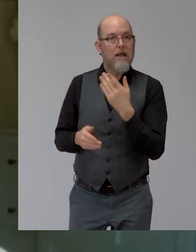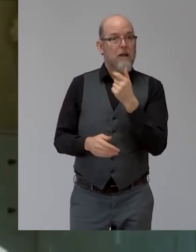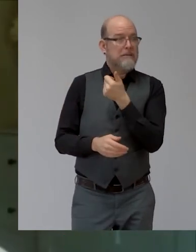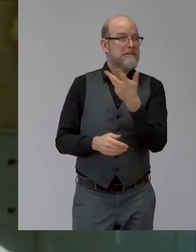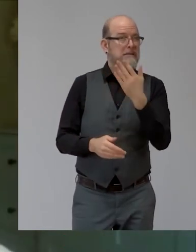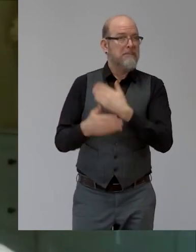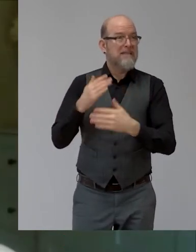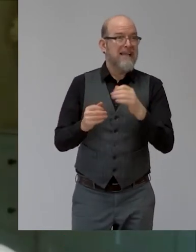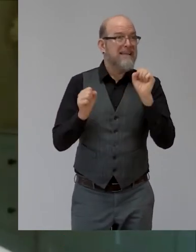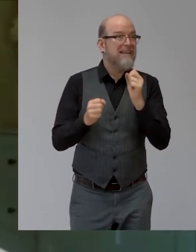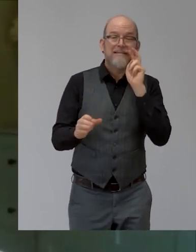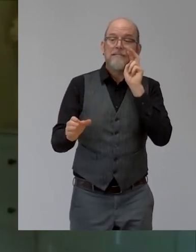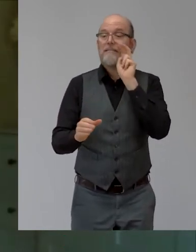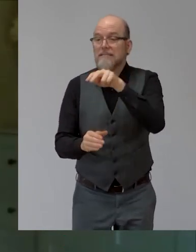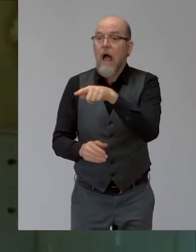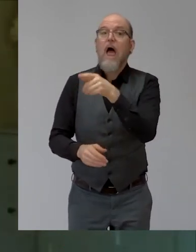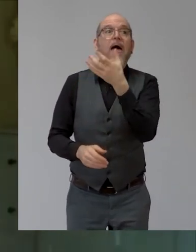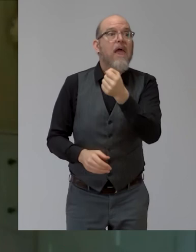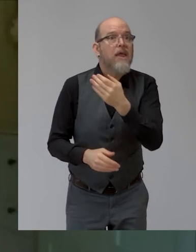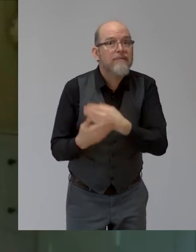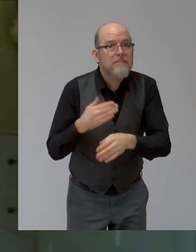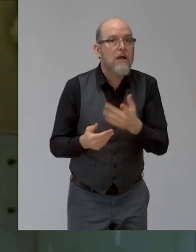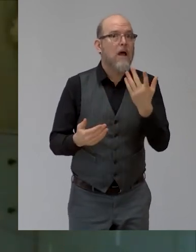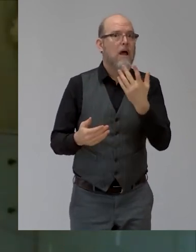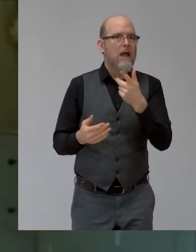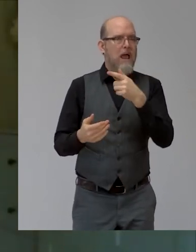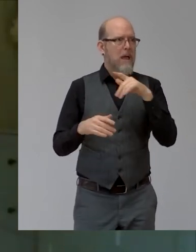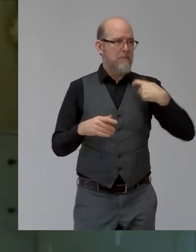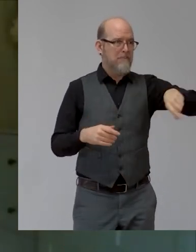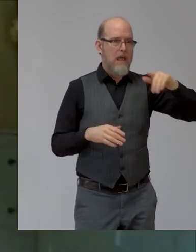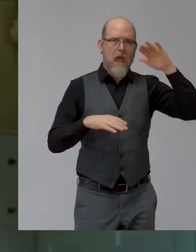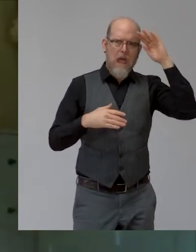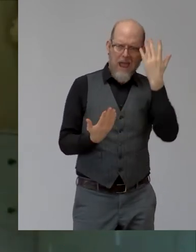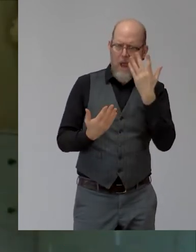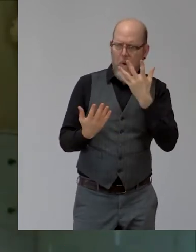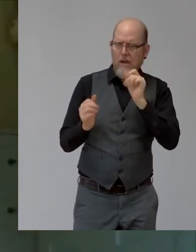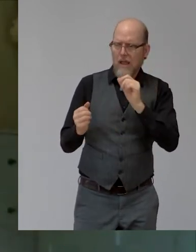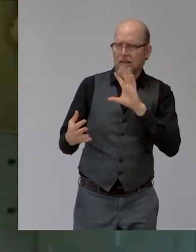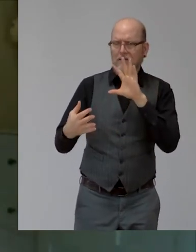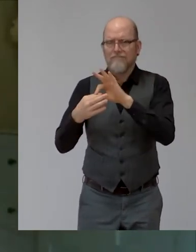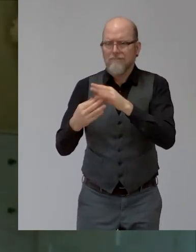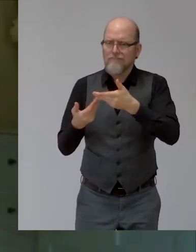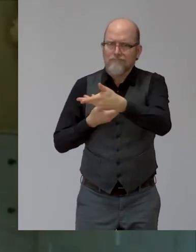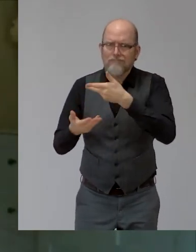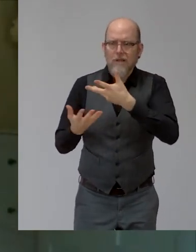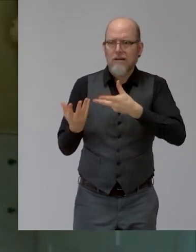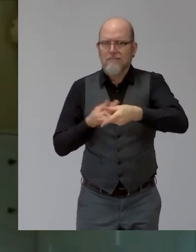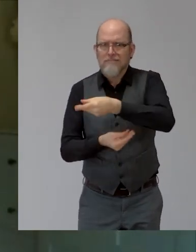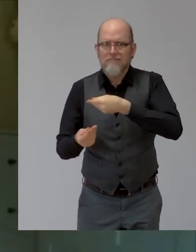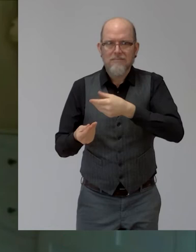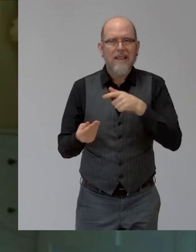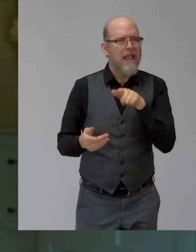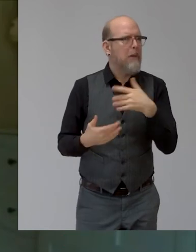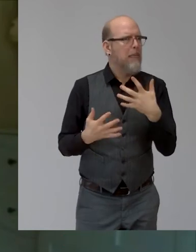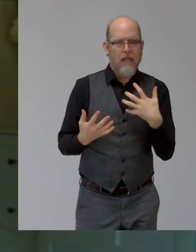necessarily how to deal with it. If we do need to accommodate any sort of, um, anything that might just